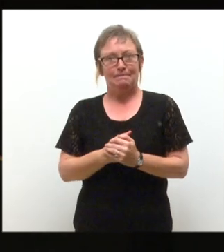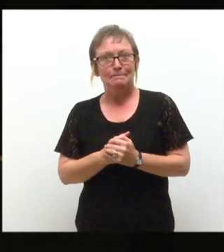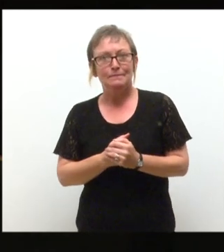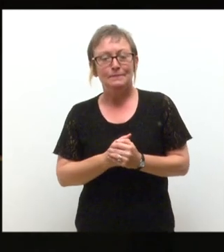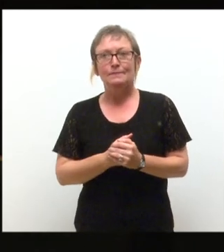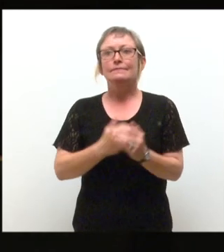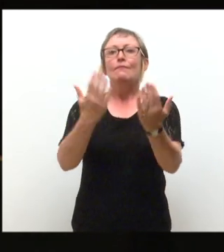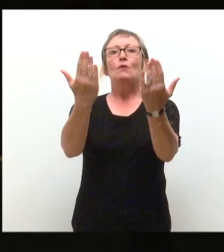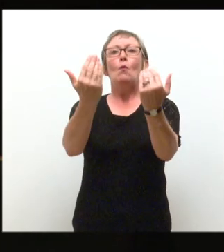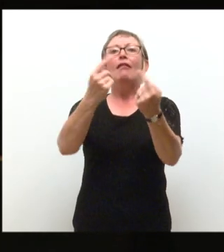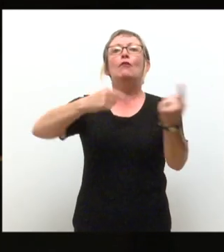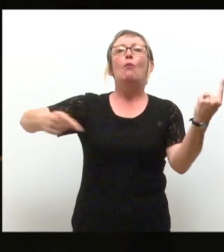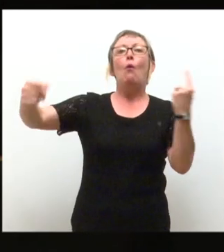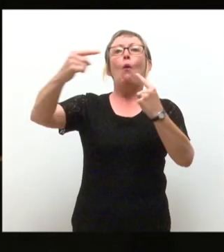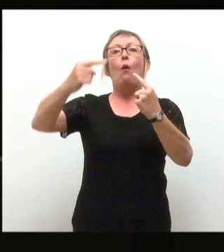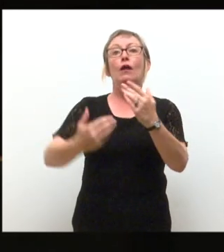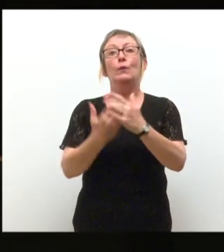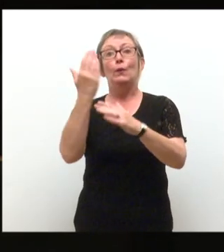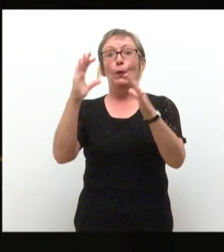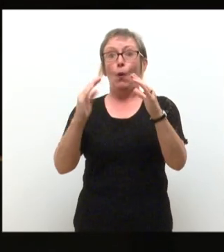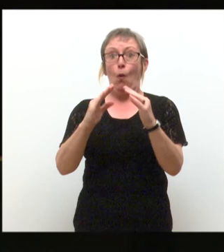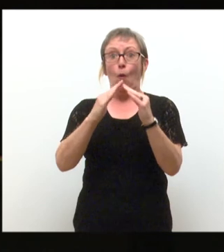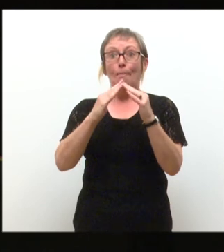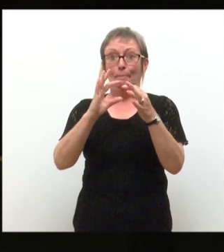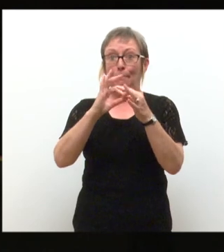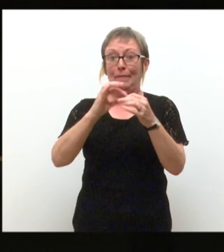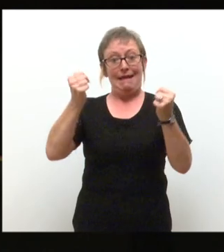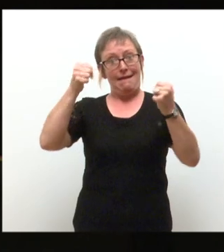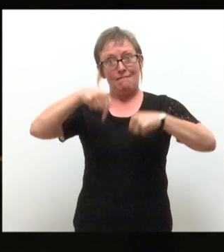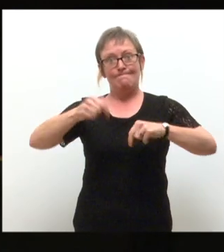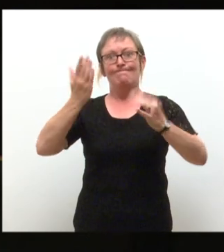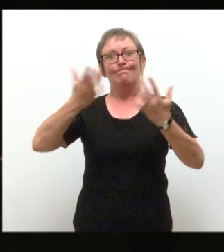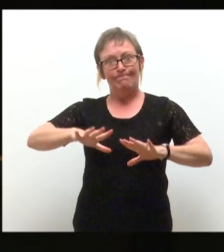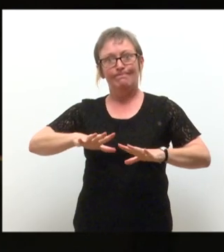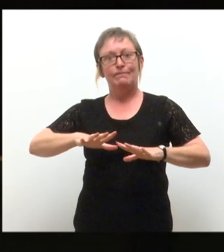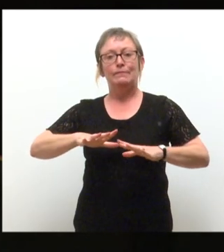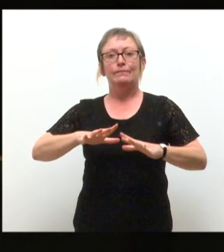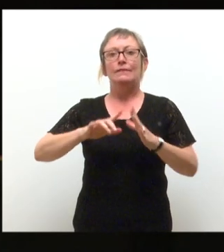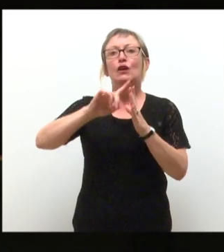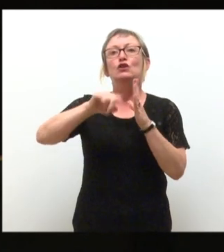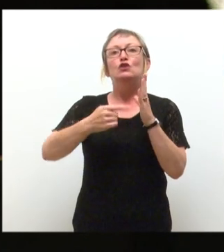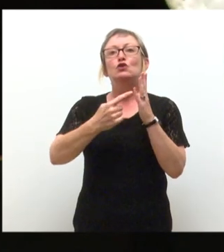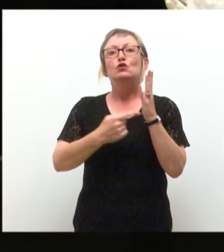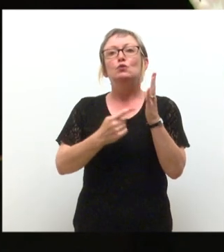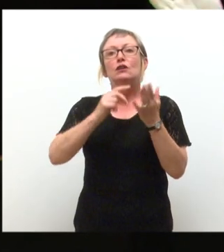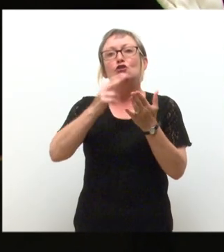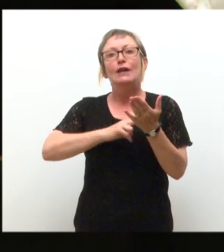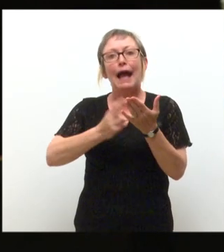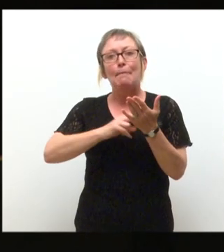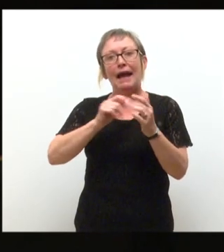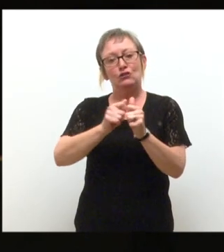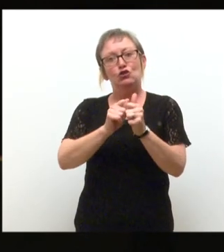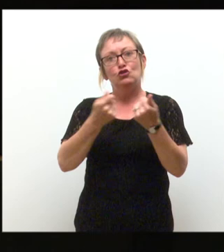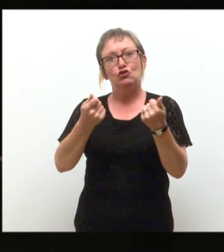Welcome, one and all, to your new home. You are here at last. Jute, jam and journalism with one eye on our